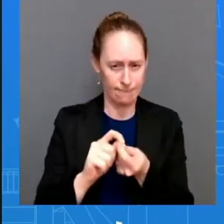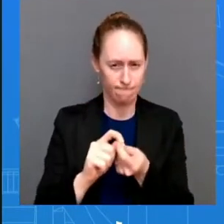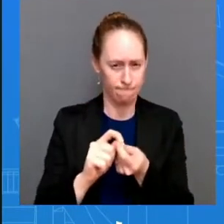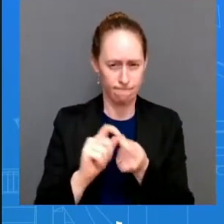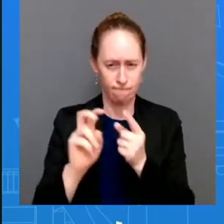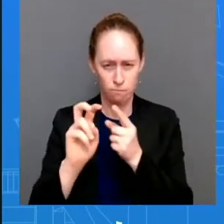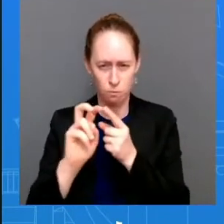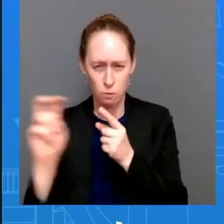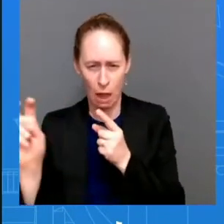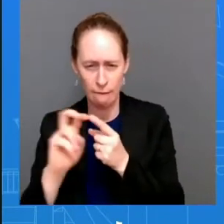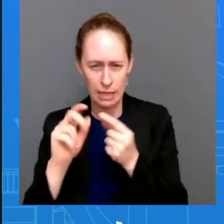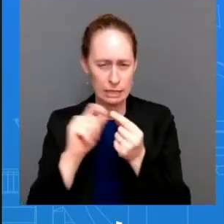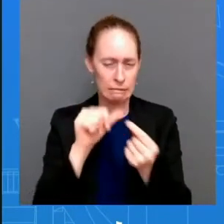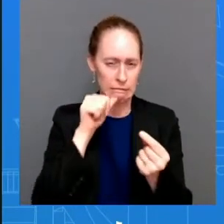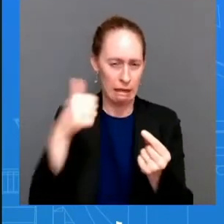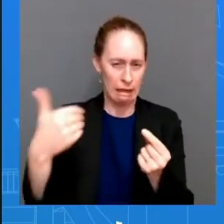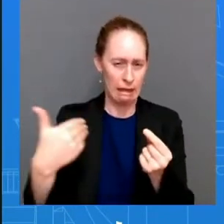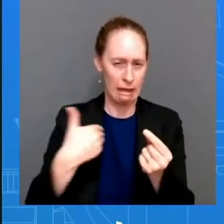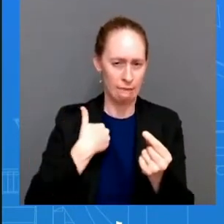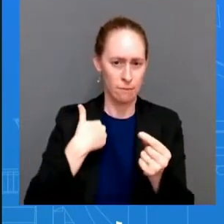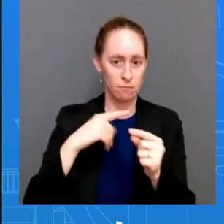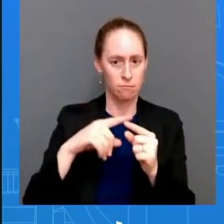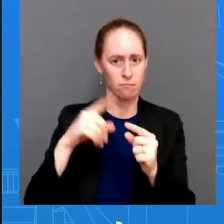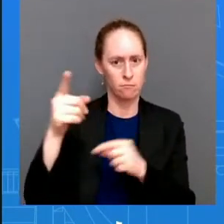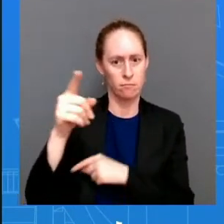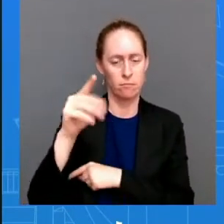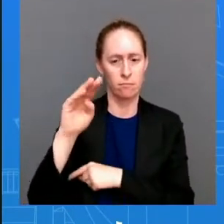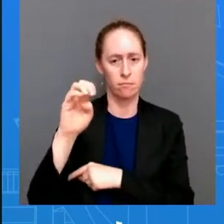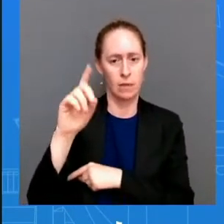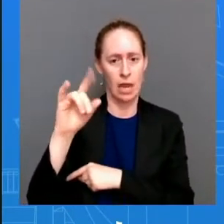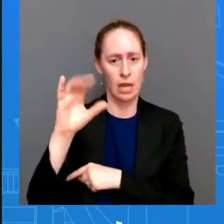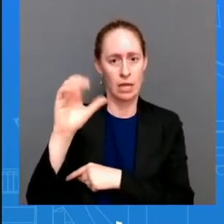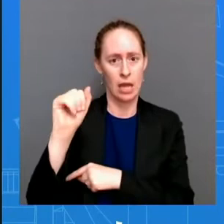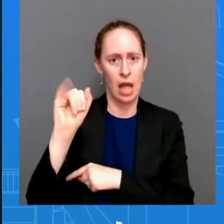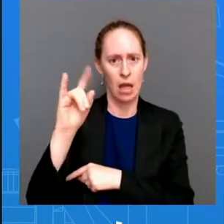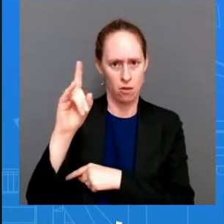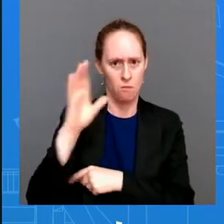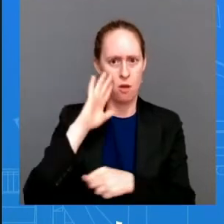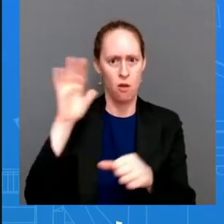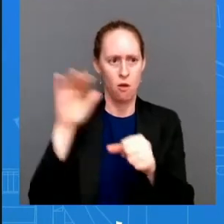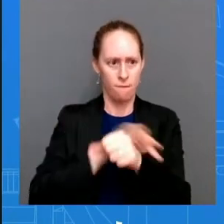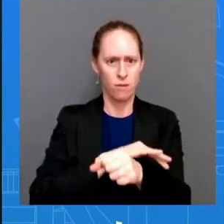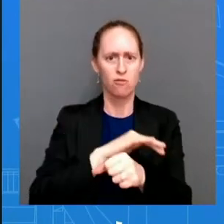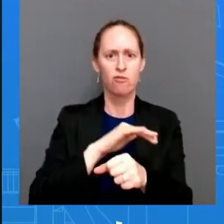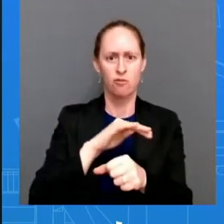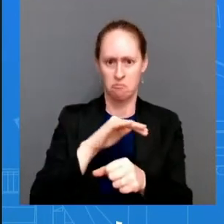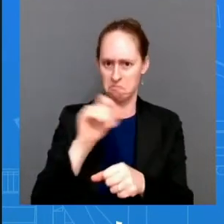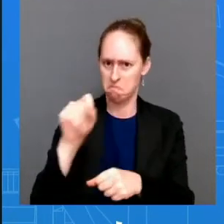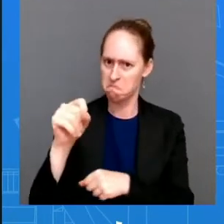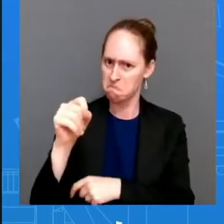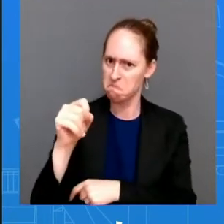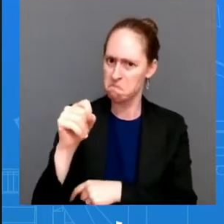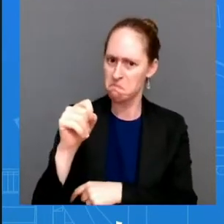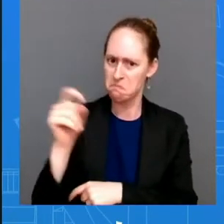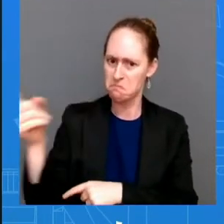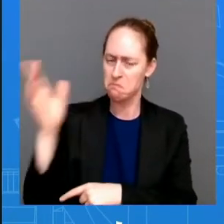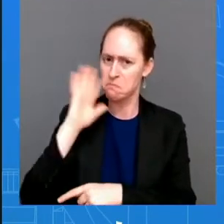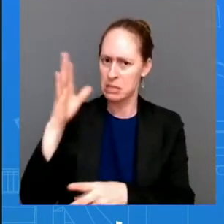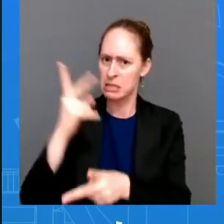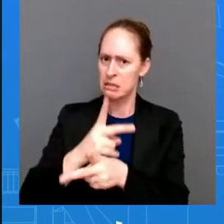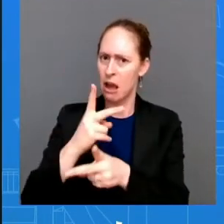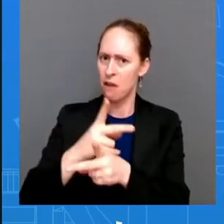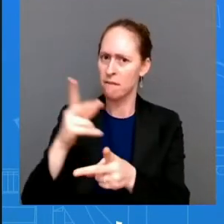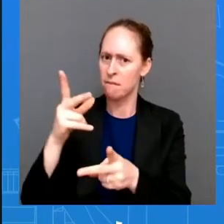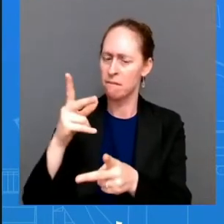health care uh services so i i presume is for the health care yeah yeah but i can get more detail on that i want to make sure i get that right